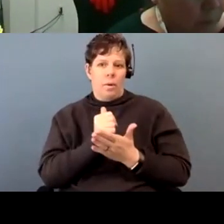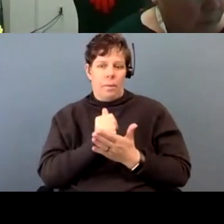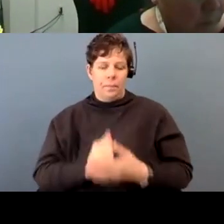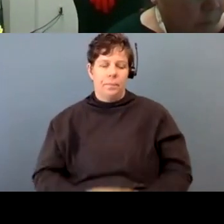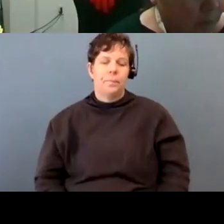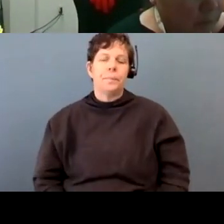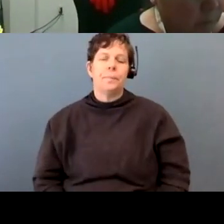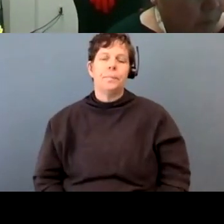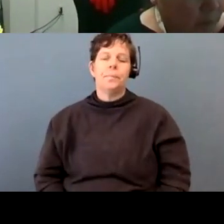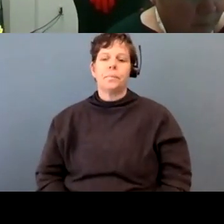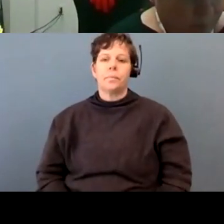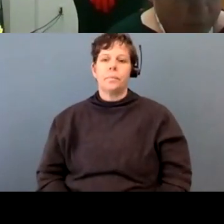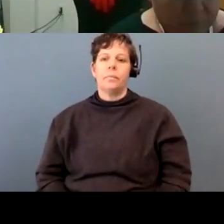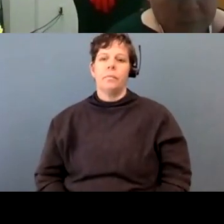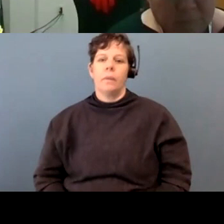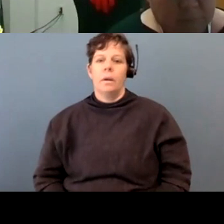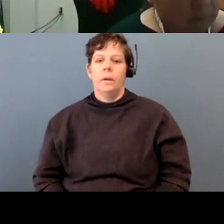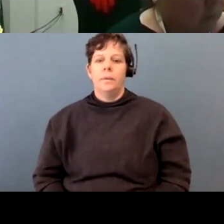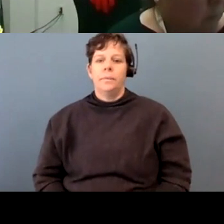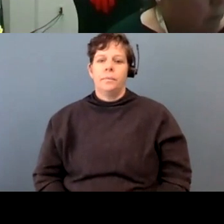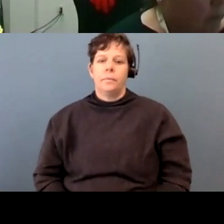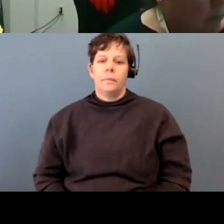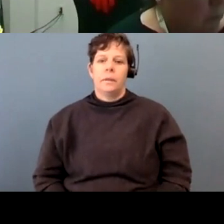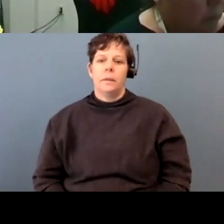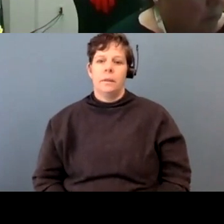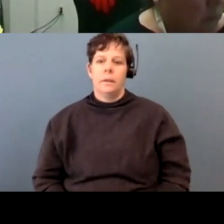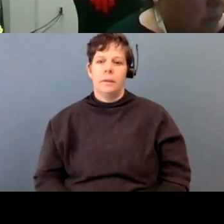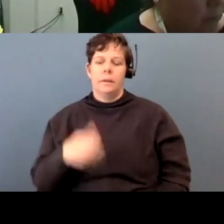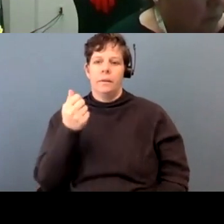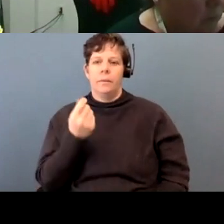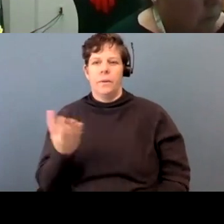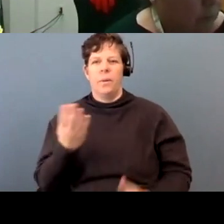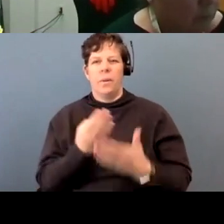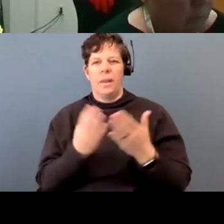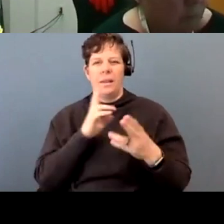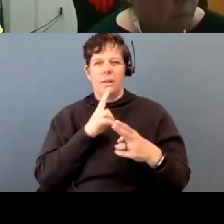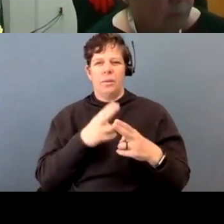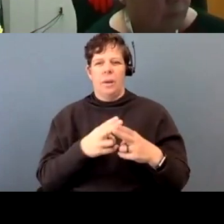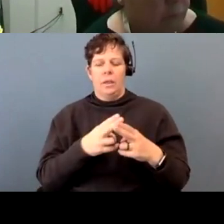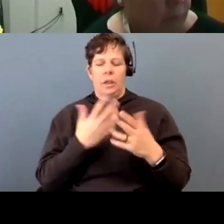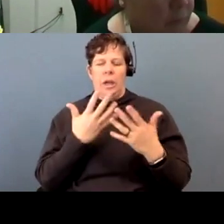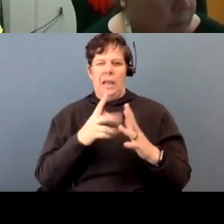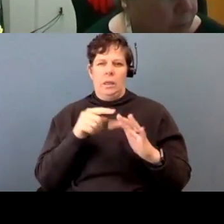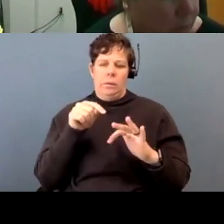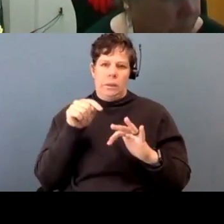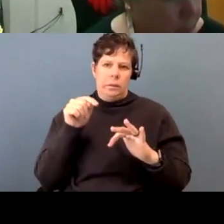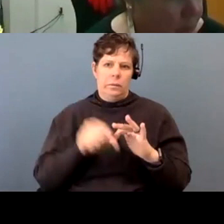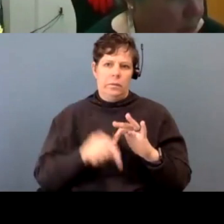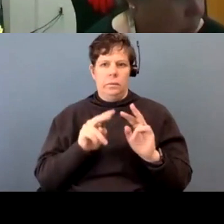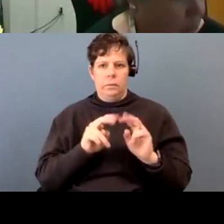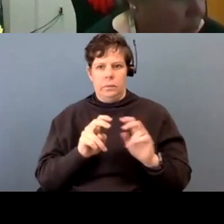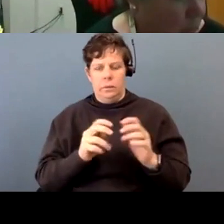um, there were a couple of things that y'all brought up. I don't want to dig too deep into some of these things, but thank you for sharing the, the healing, um,